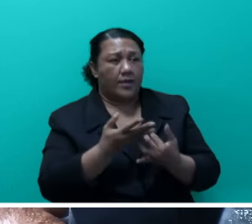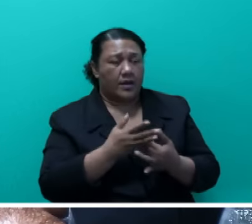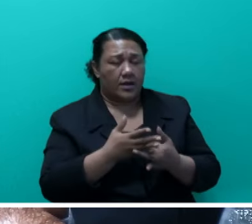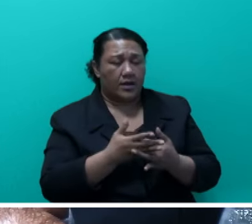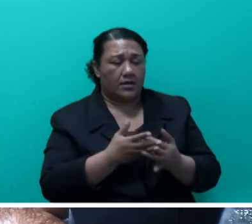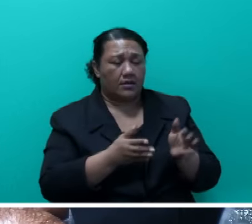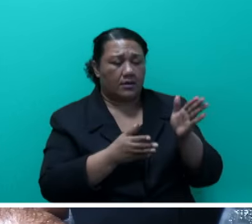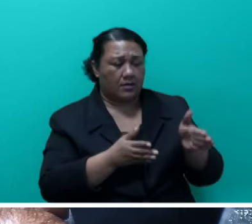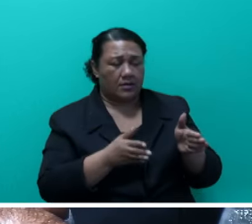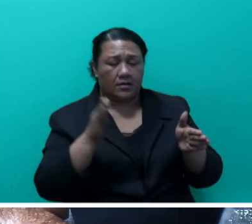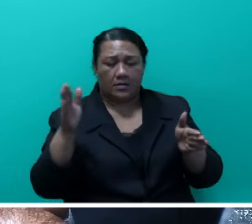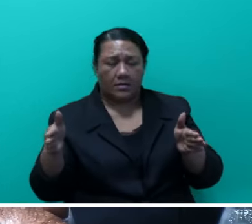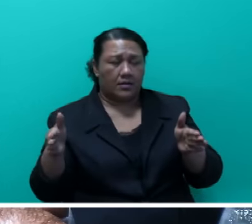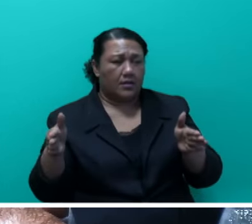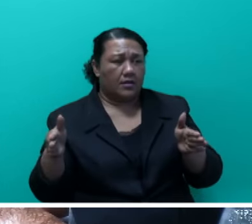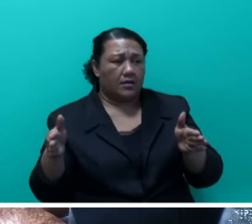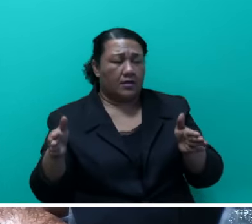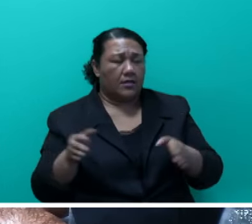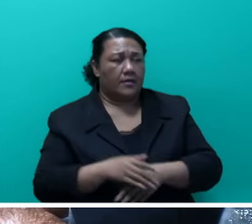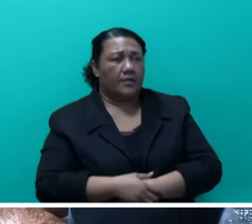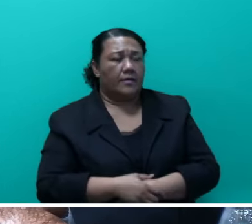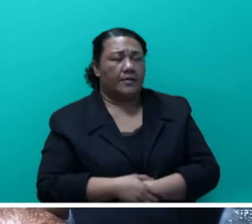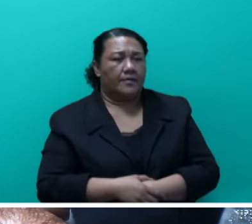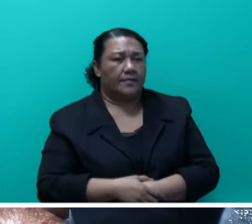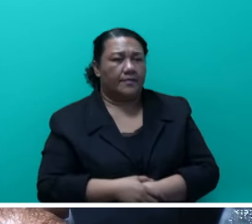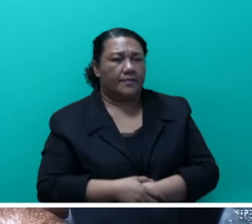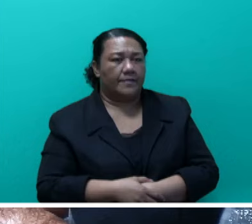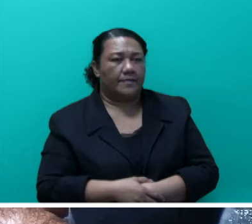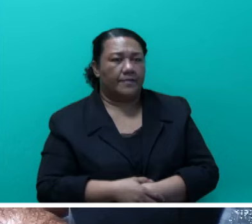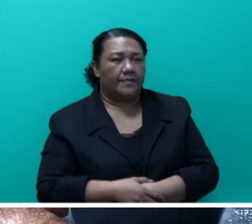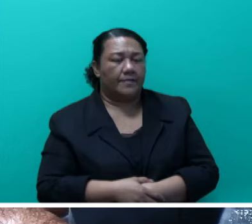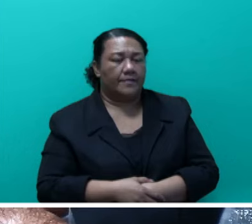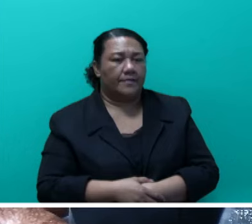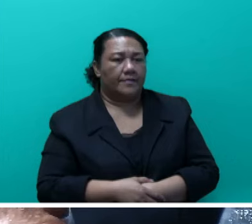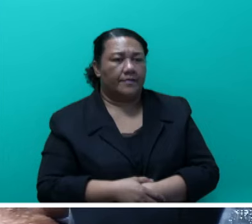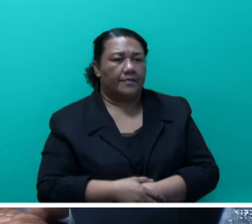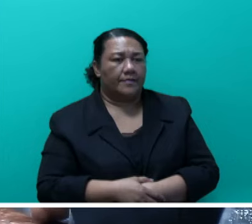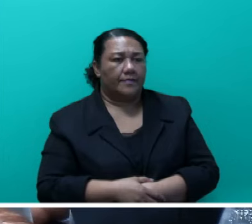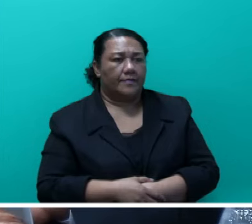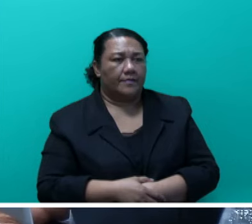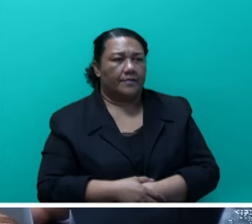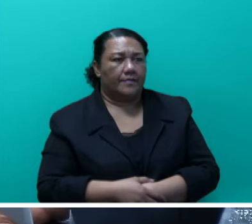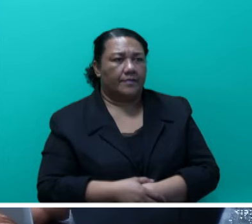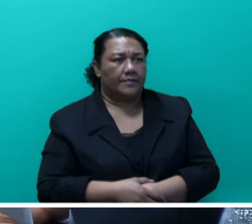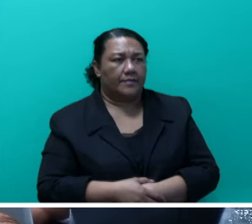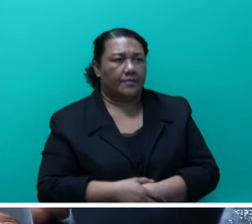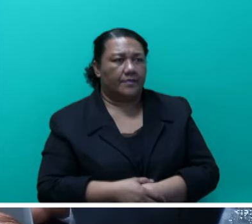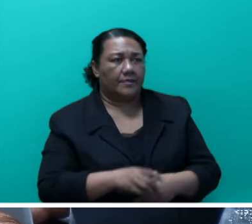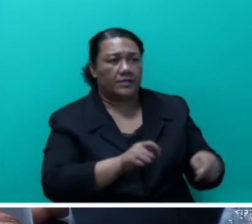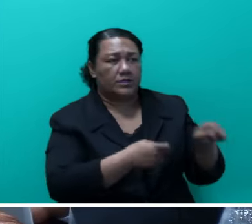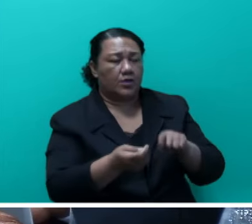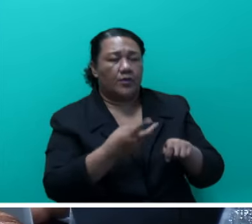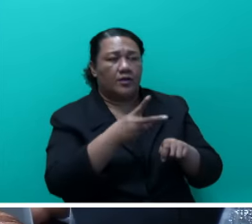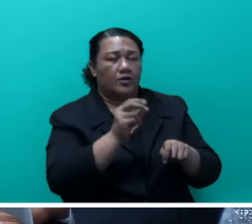January 2023